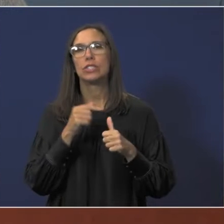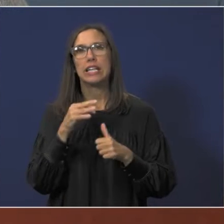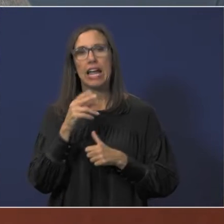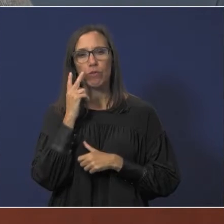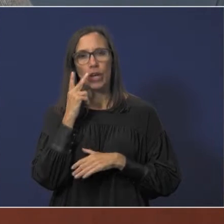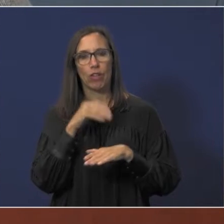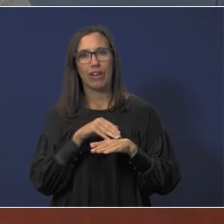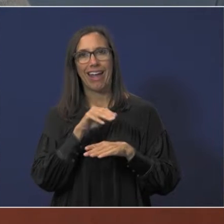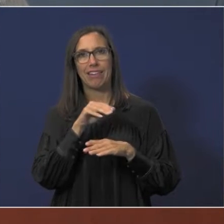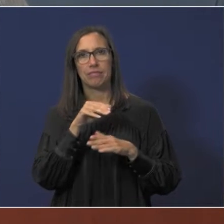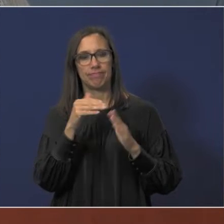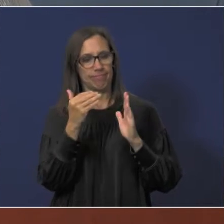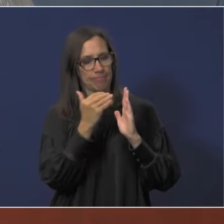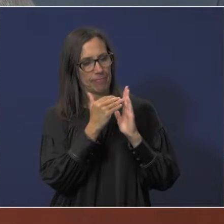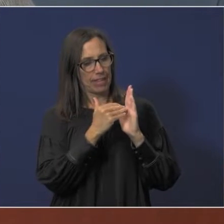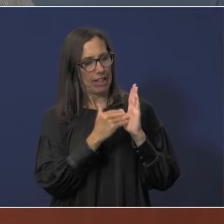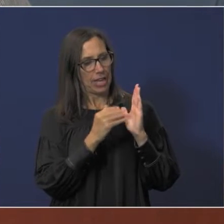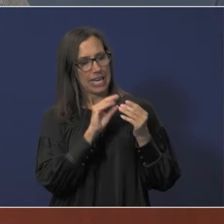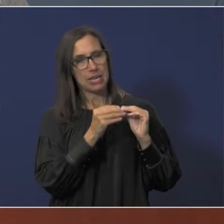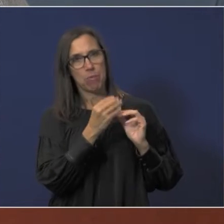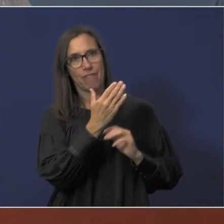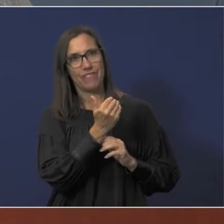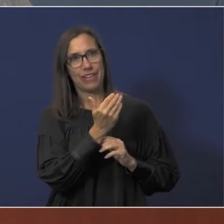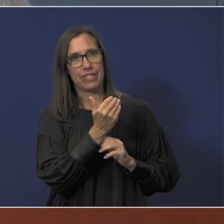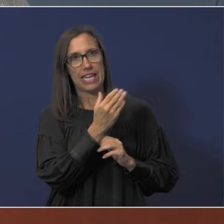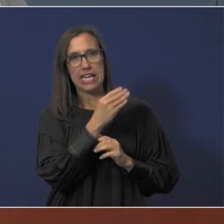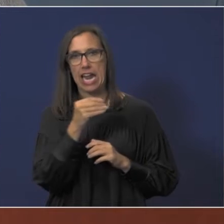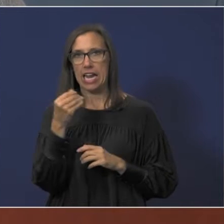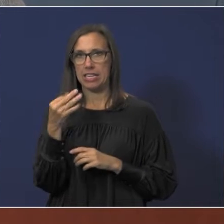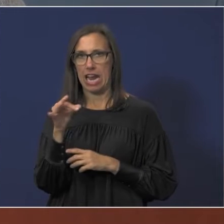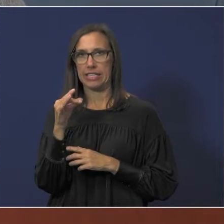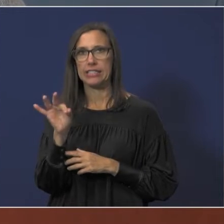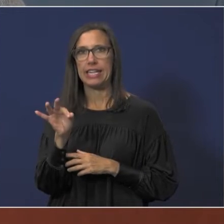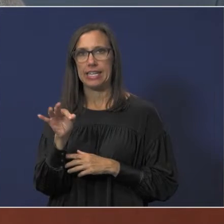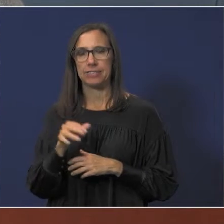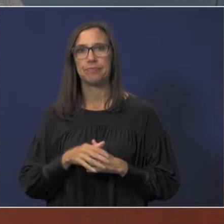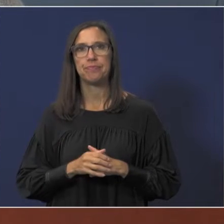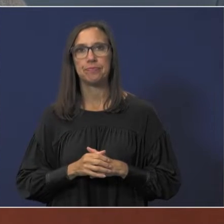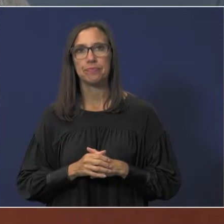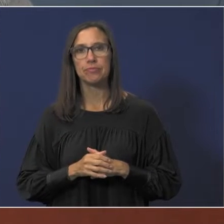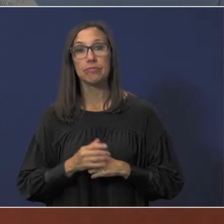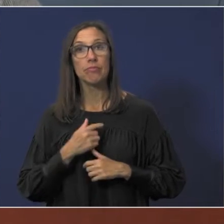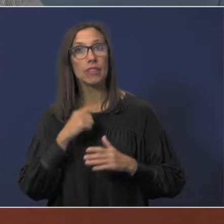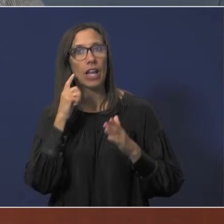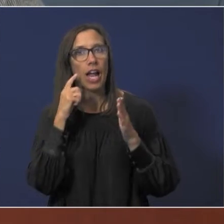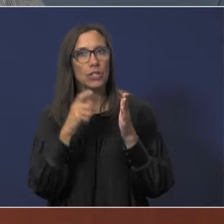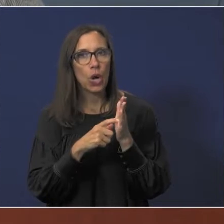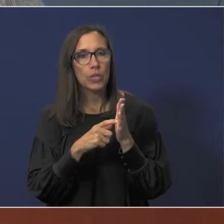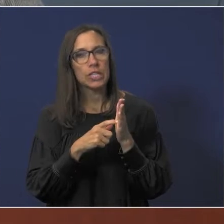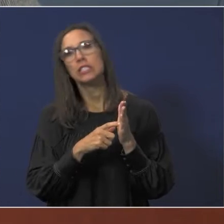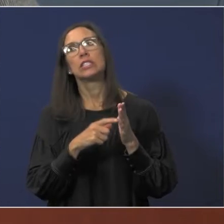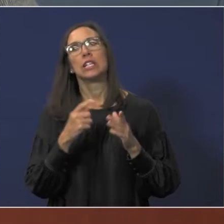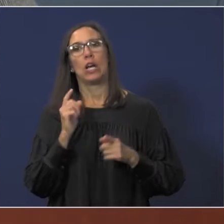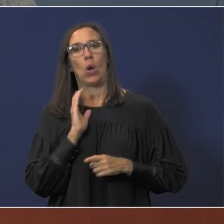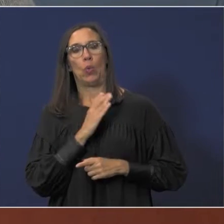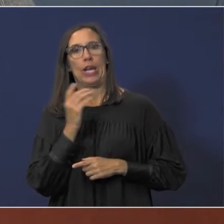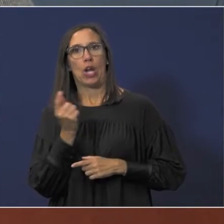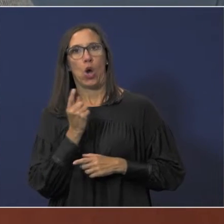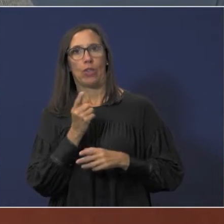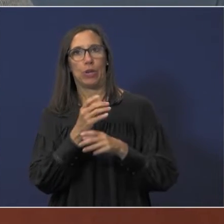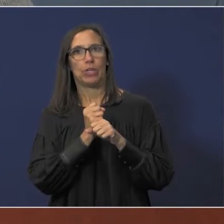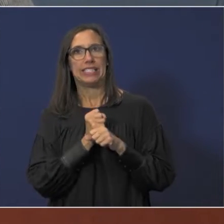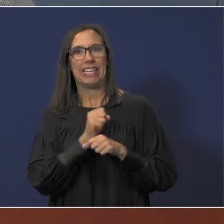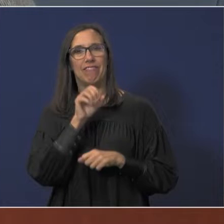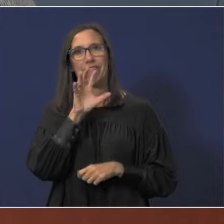items, indicators number 15 and 19, I noticed that we only received